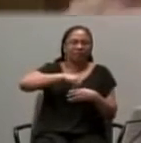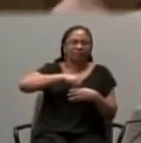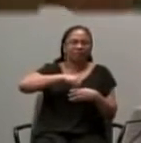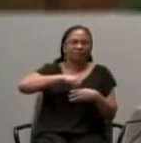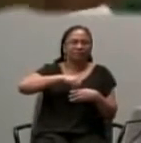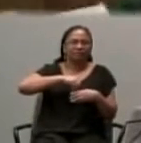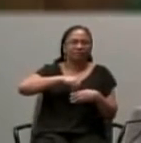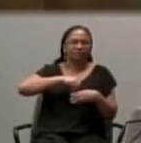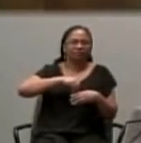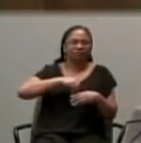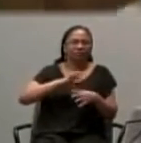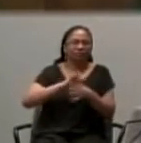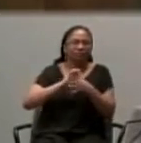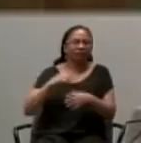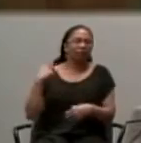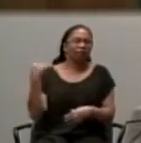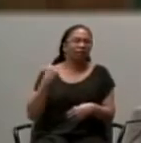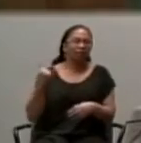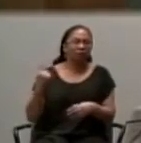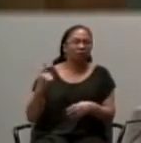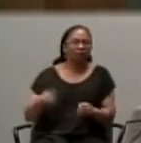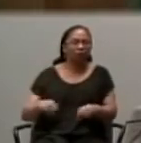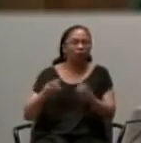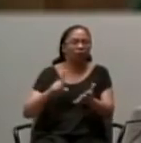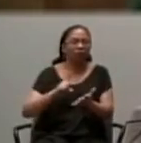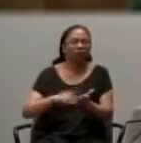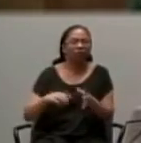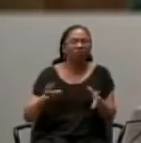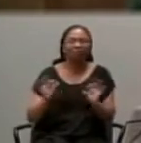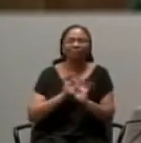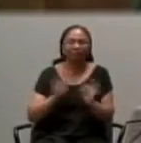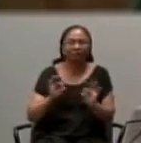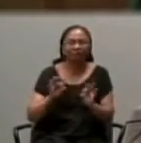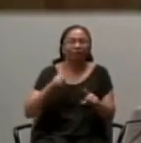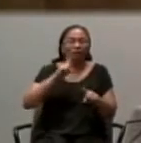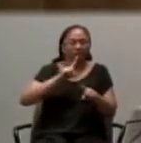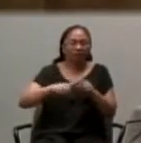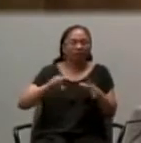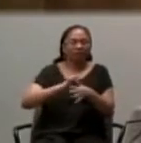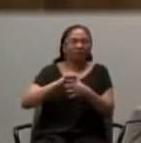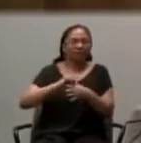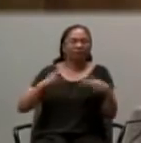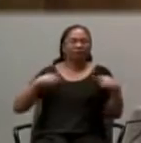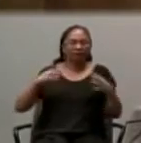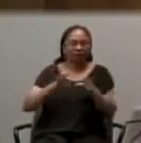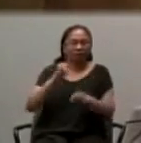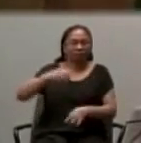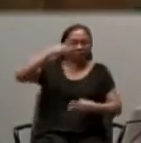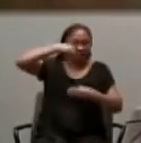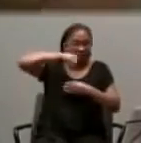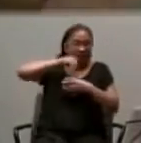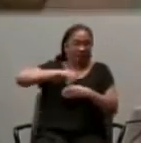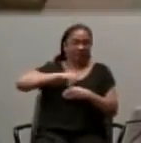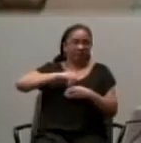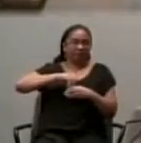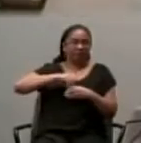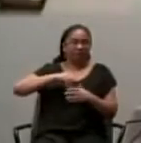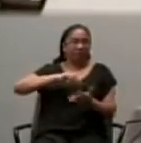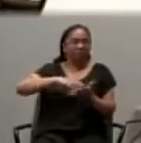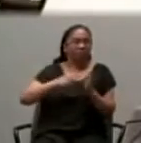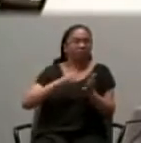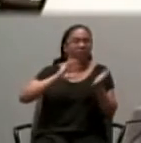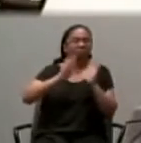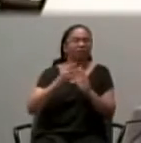offer by itself. But with grace and in the spirit, it becomes something glorious.